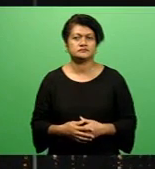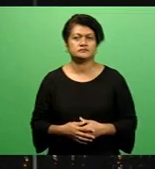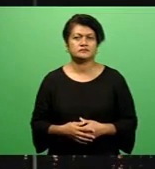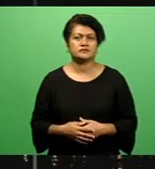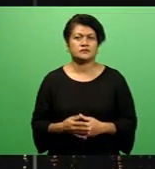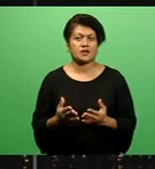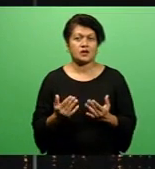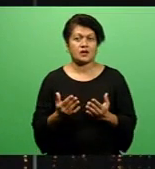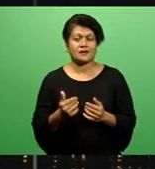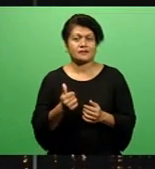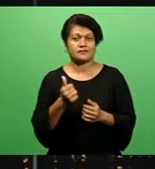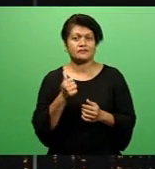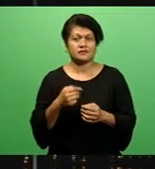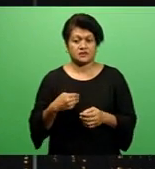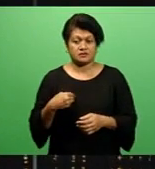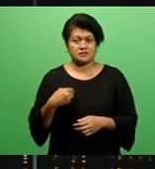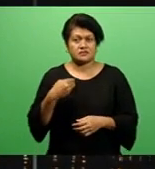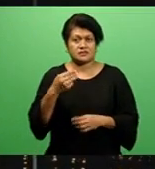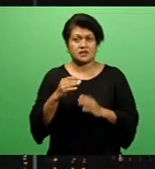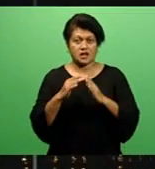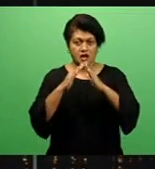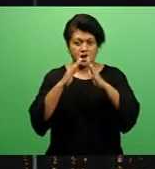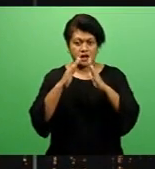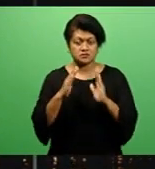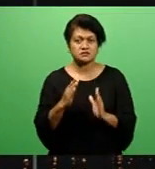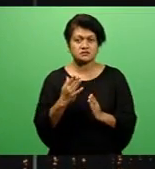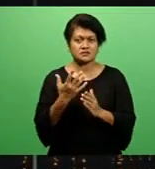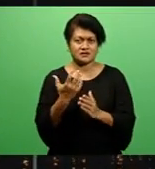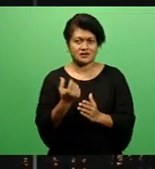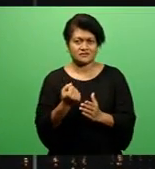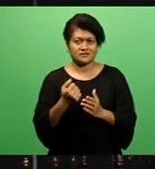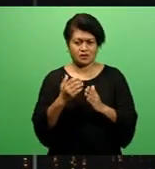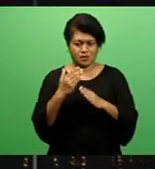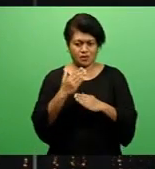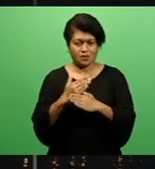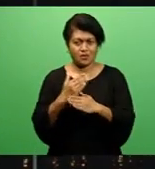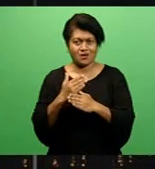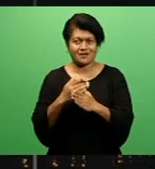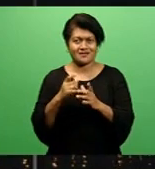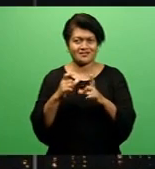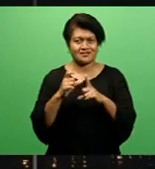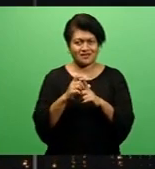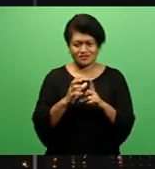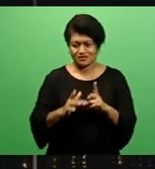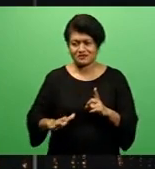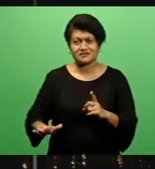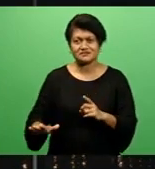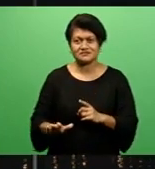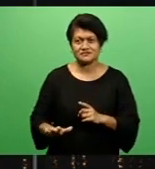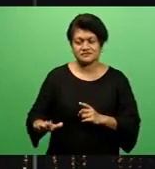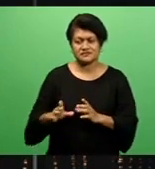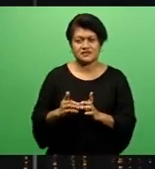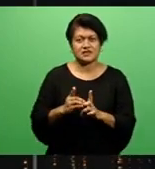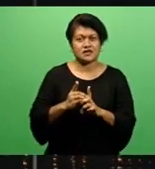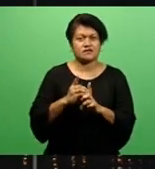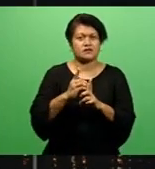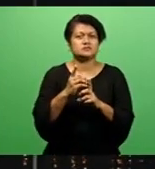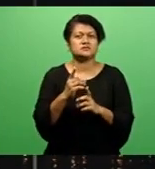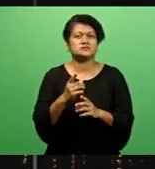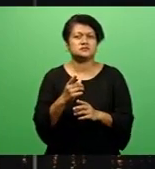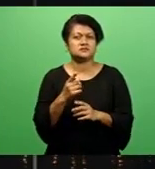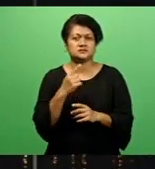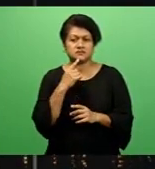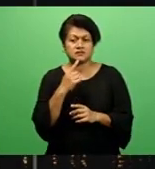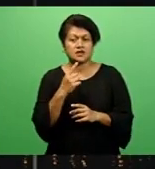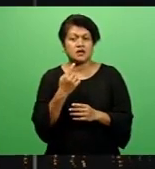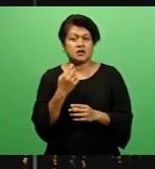The Ministry of Housing is carrying out remedial work at the Ndavu Ilevu subdivision development site to minimize risks of